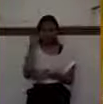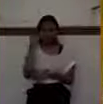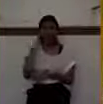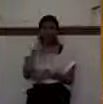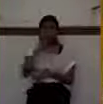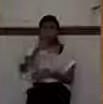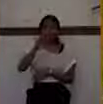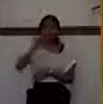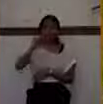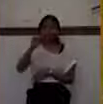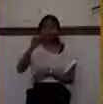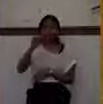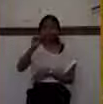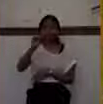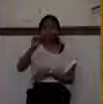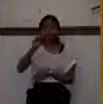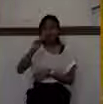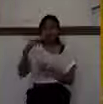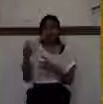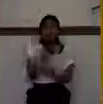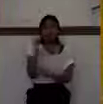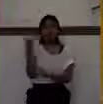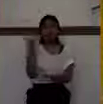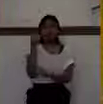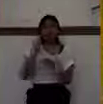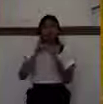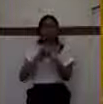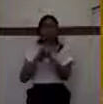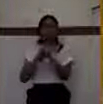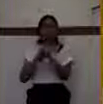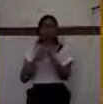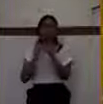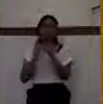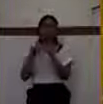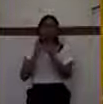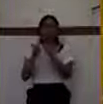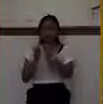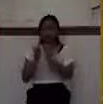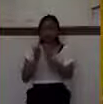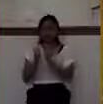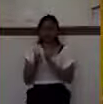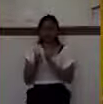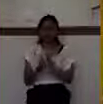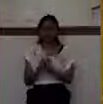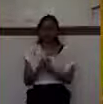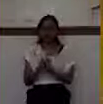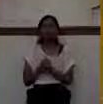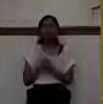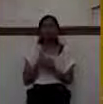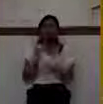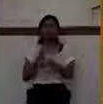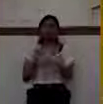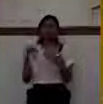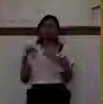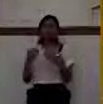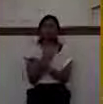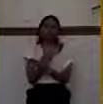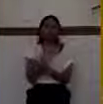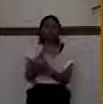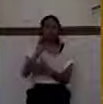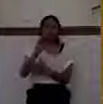100-meter dash, I should say, and he set a new Olympic record, a new world record.